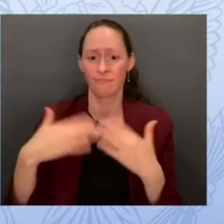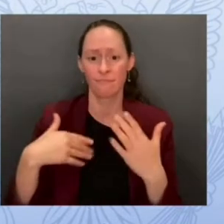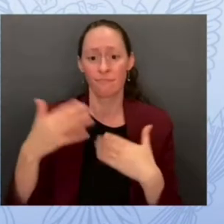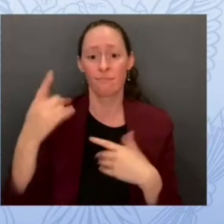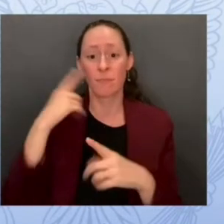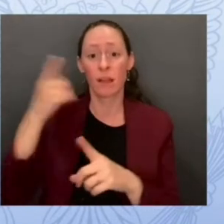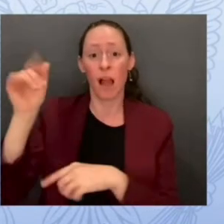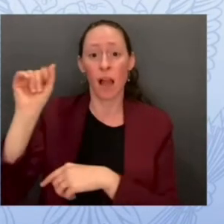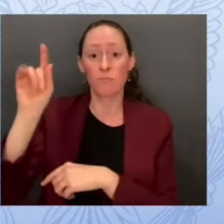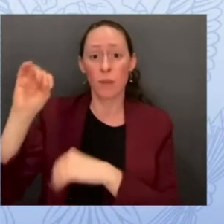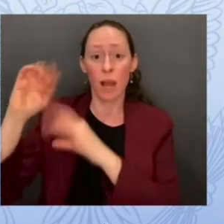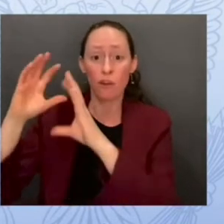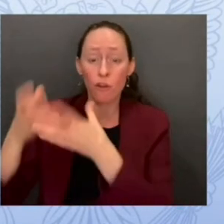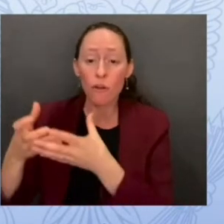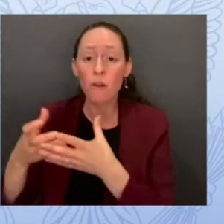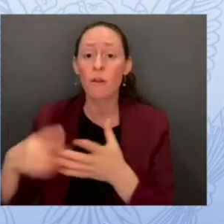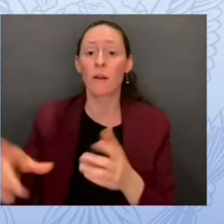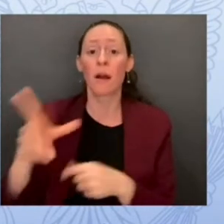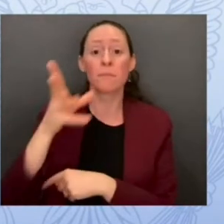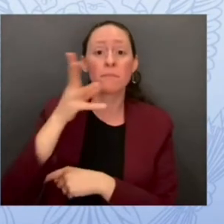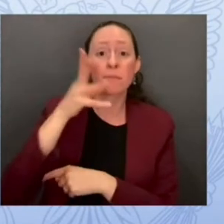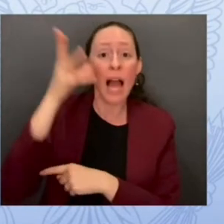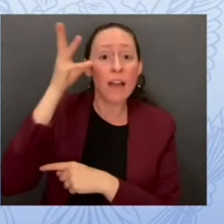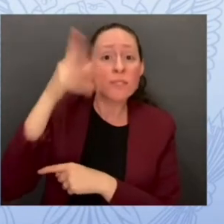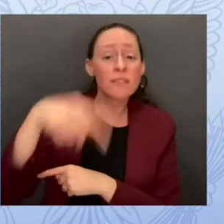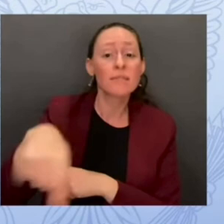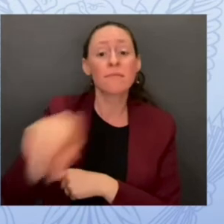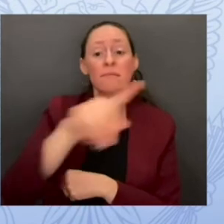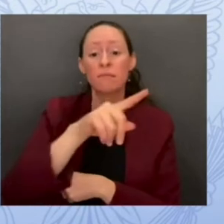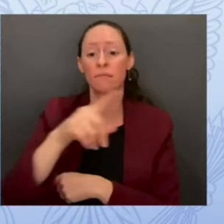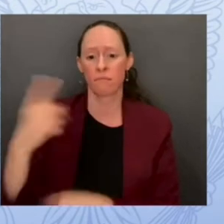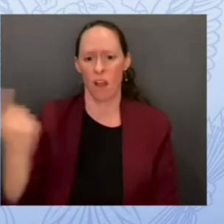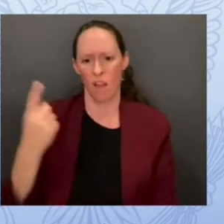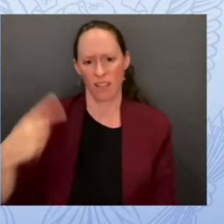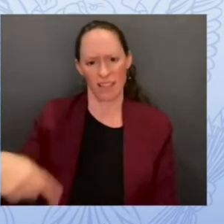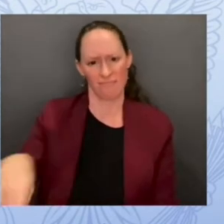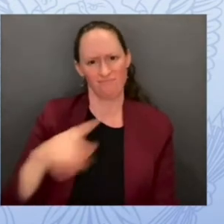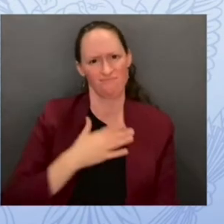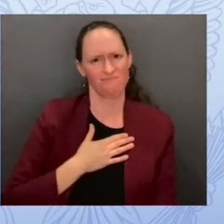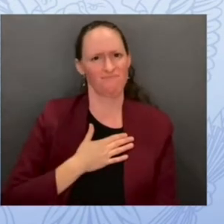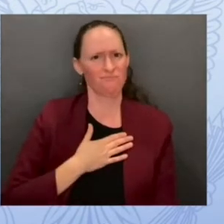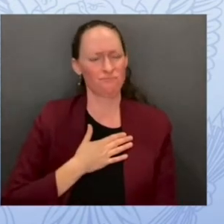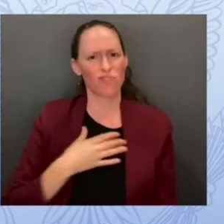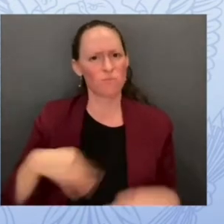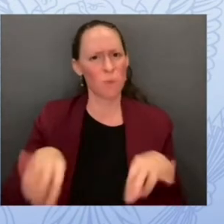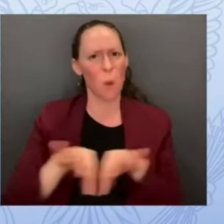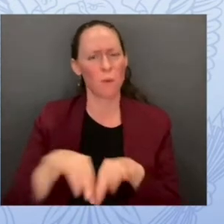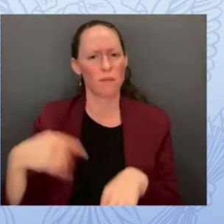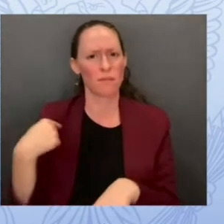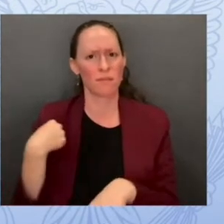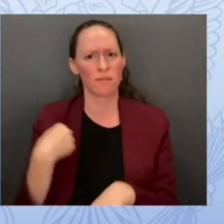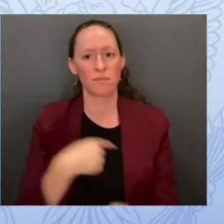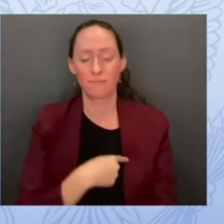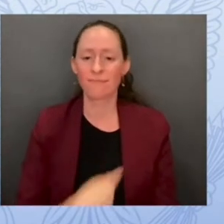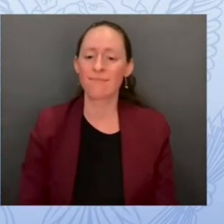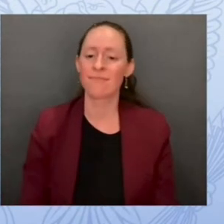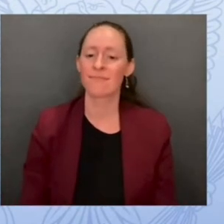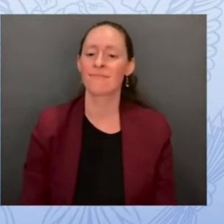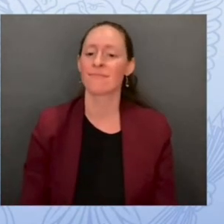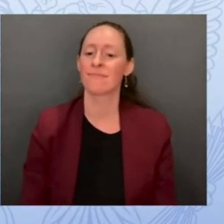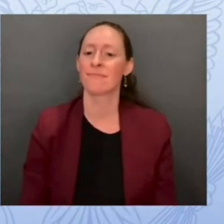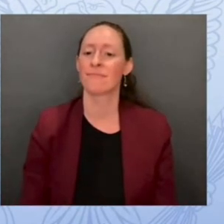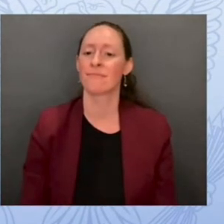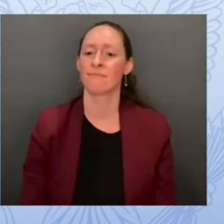it's close to each of our hearts I'd also like to take a moment to welcome close colleagues from the White House Dr. Arcee Prabhakar the